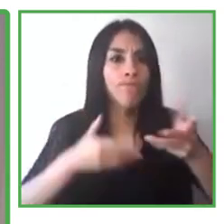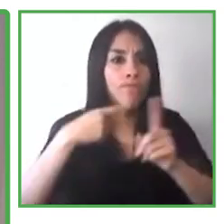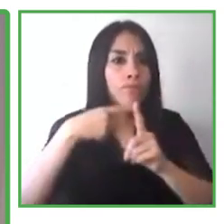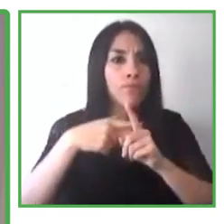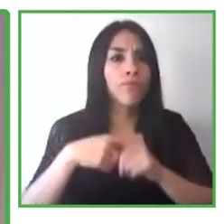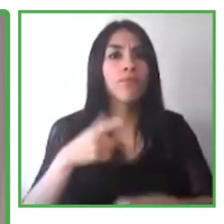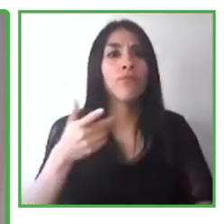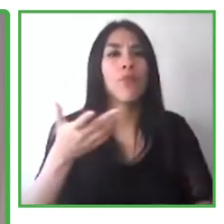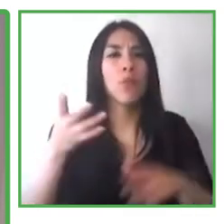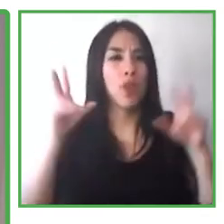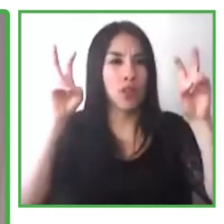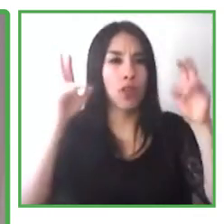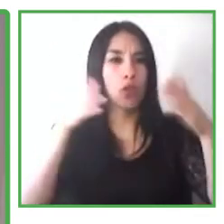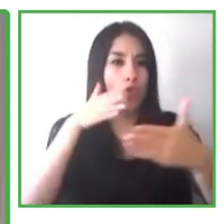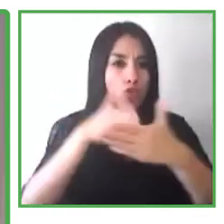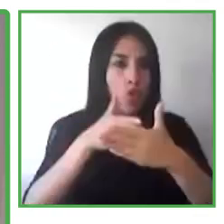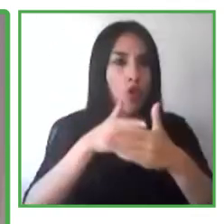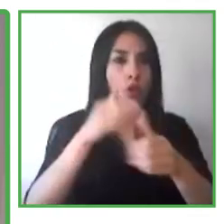Jessica